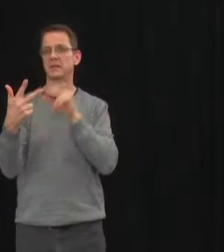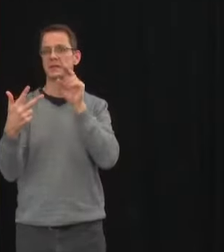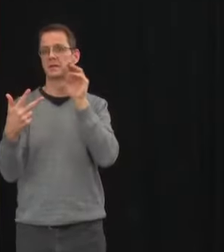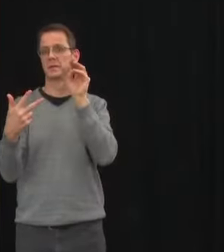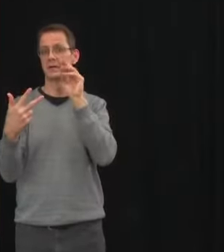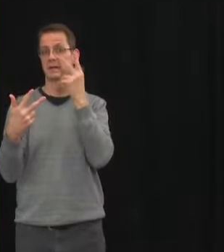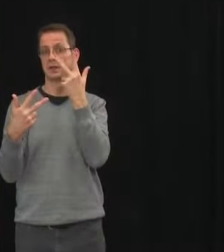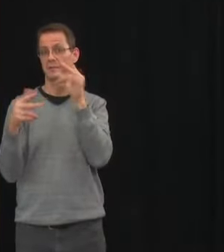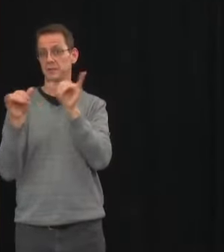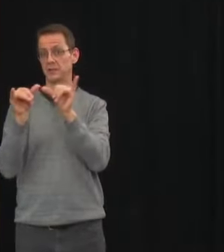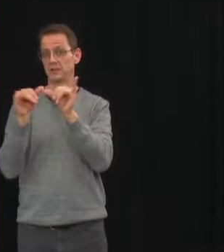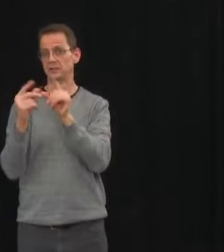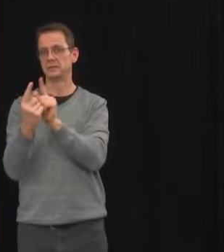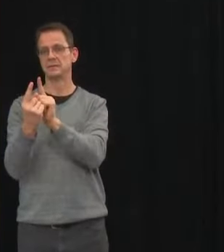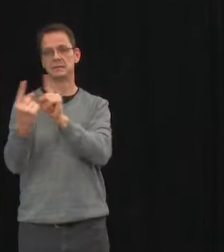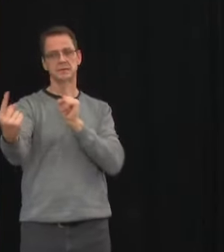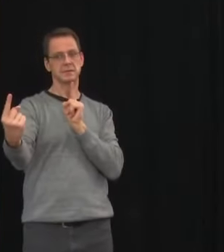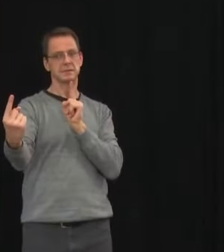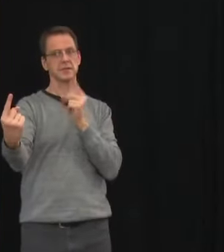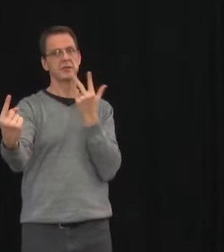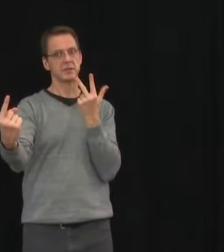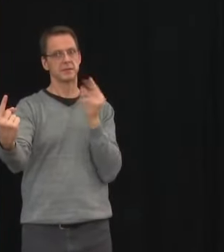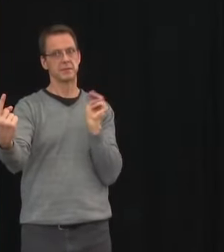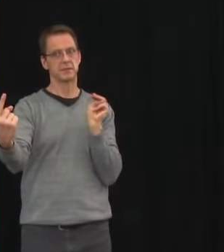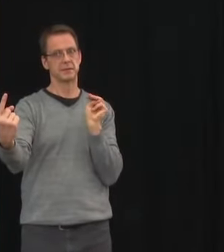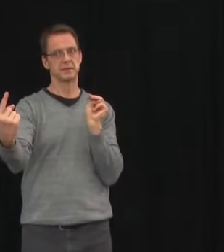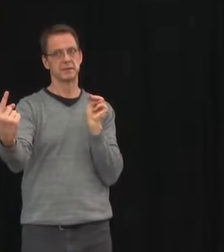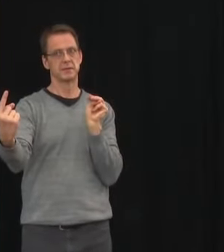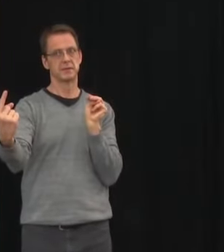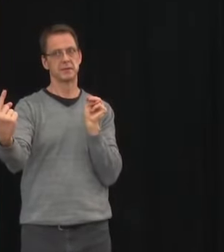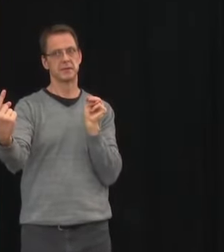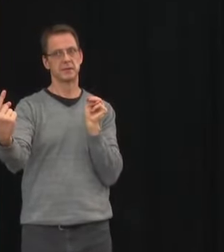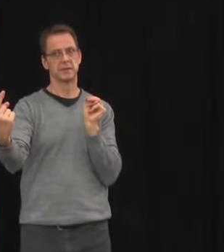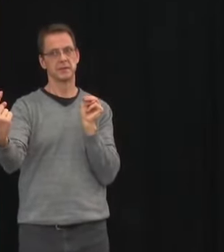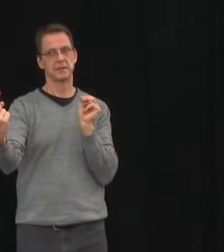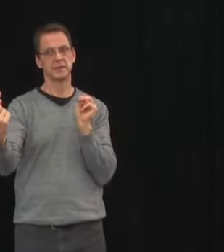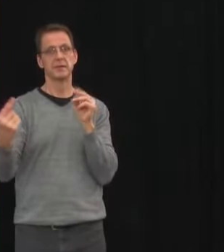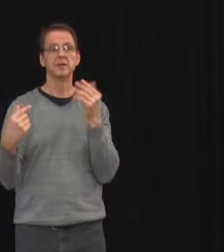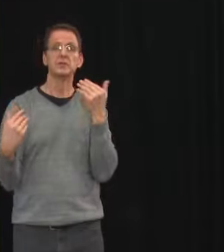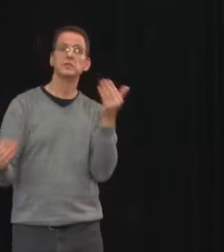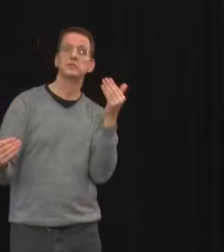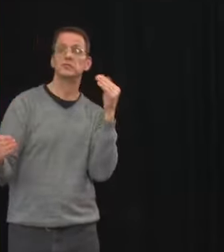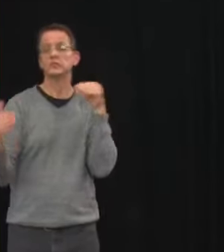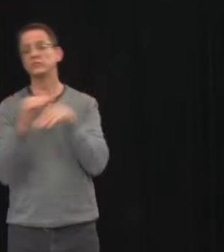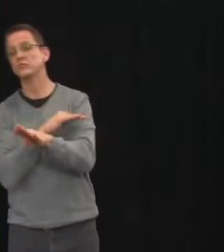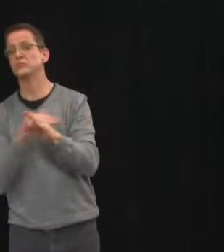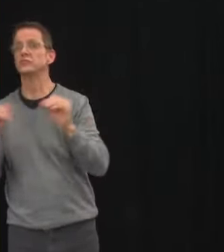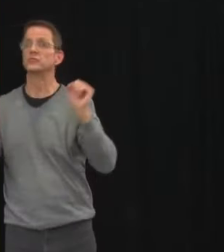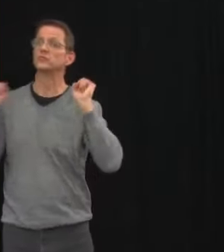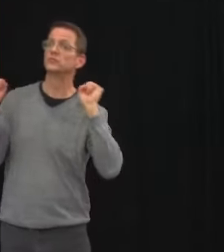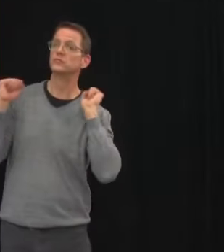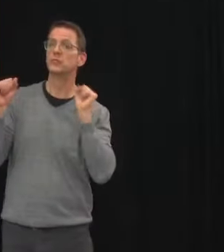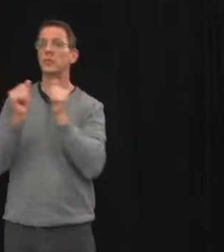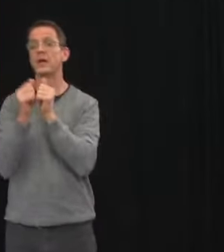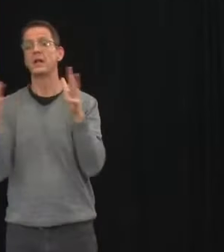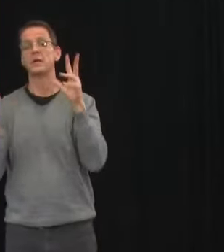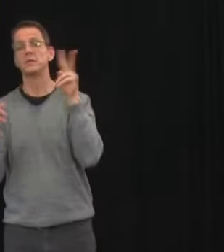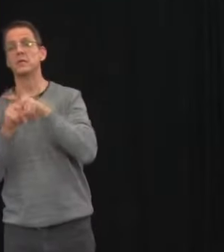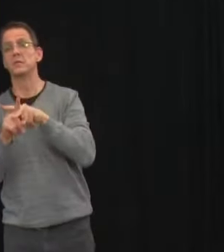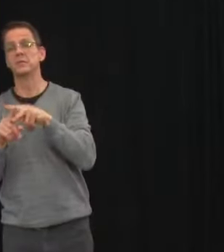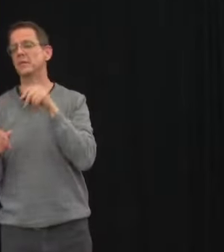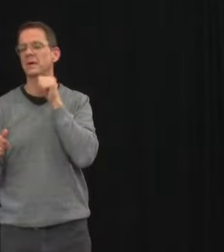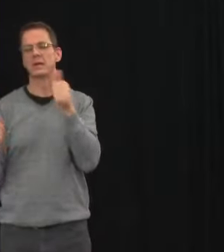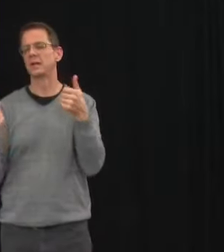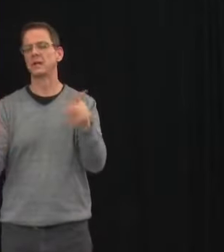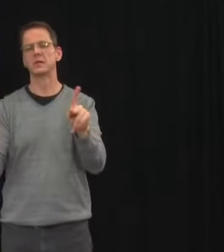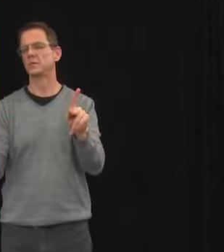recommendations from the fitness sector in making these decisions and that includes how we define low